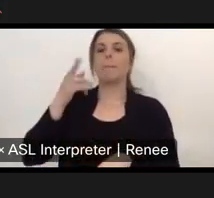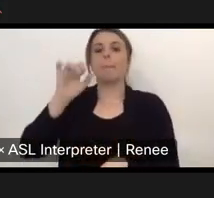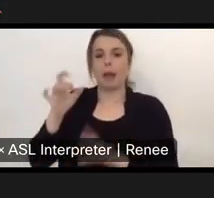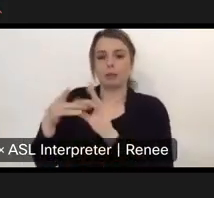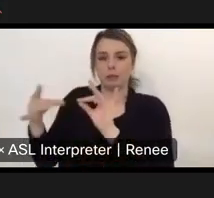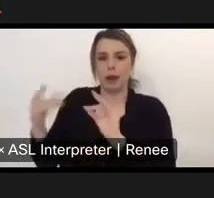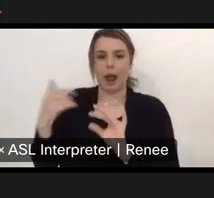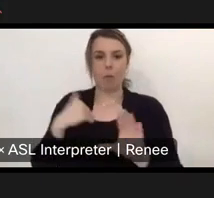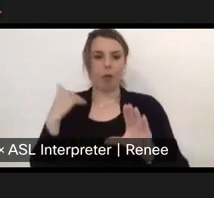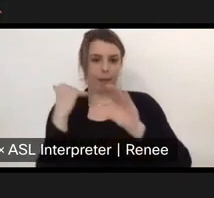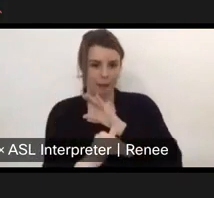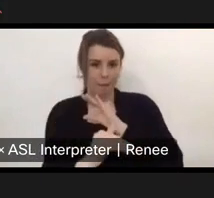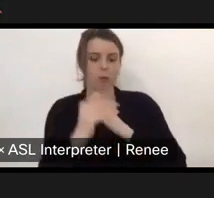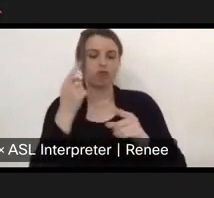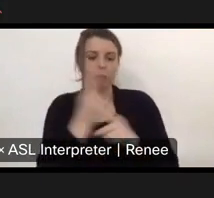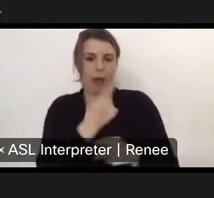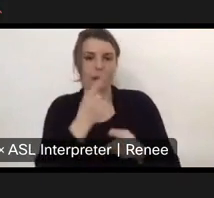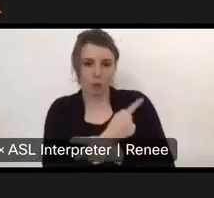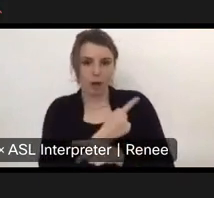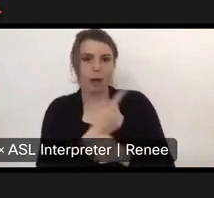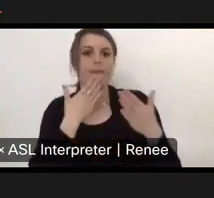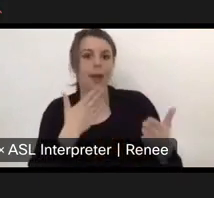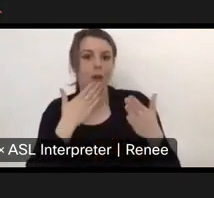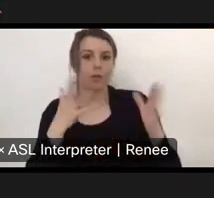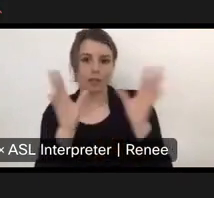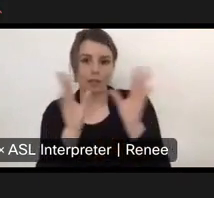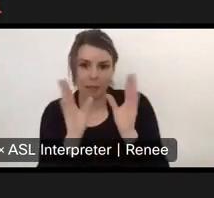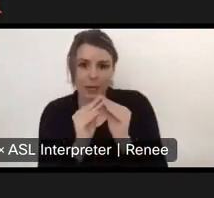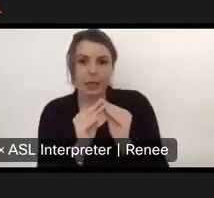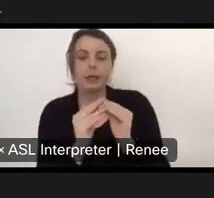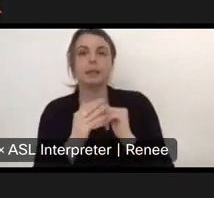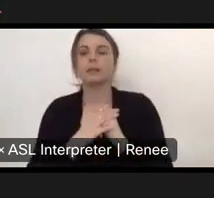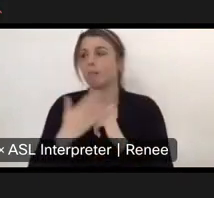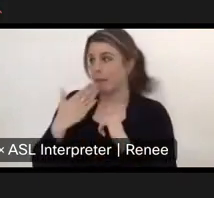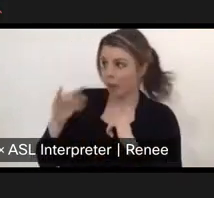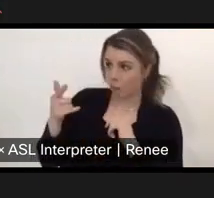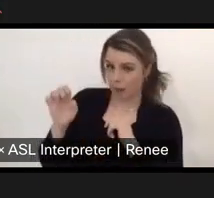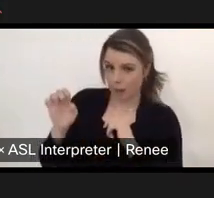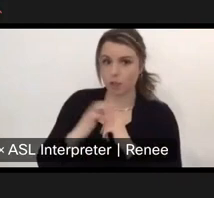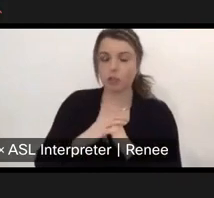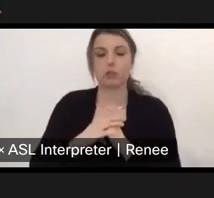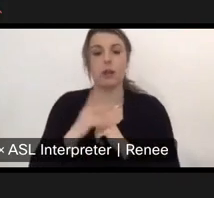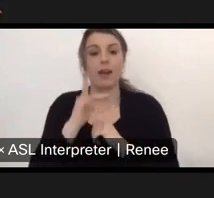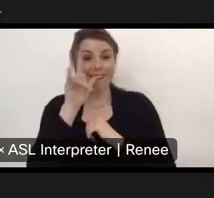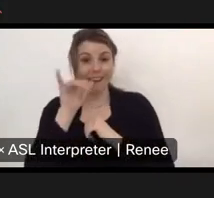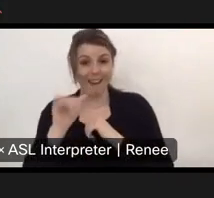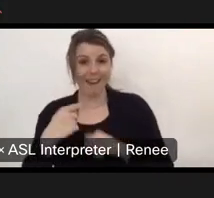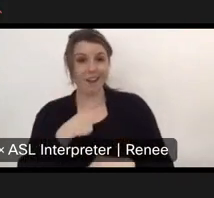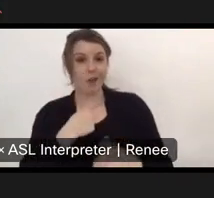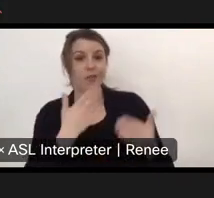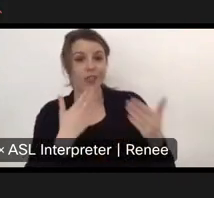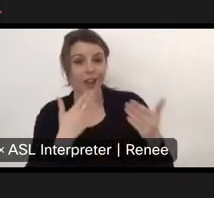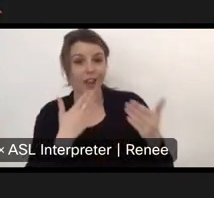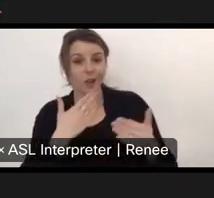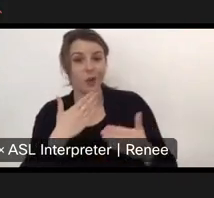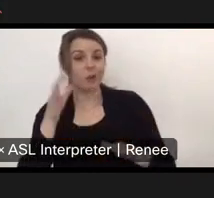and listen before writing. Thank you for holding these meetings. Thank you, page. Kyle says, thank you. It's appreciated that you are